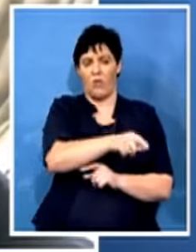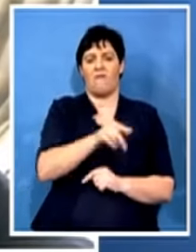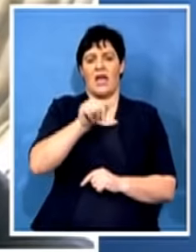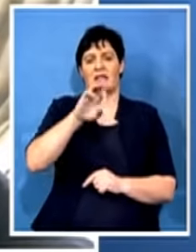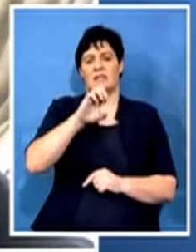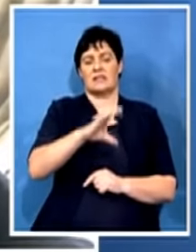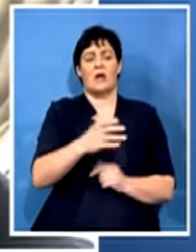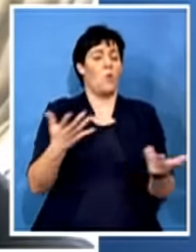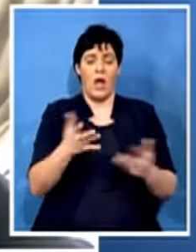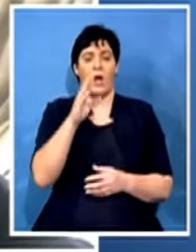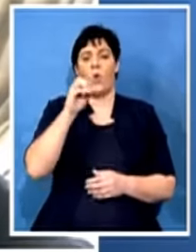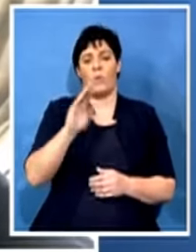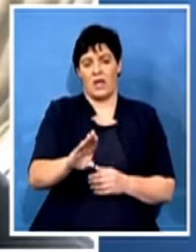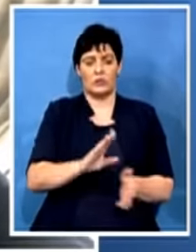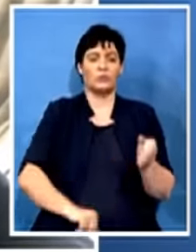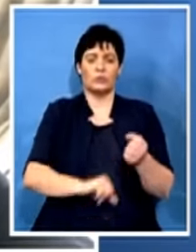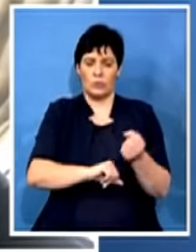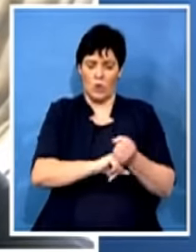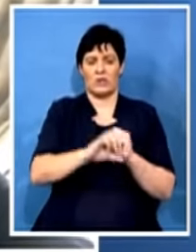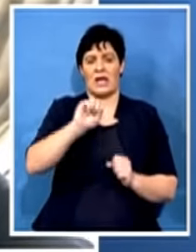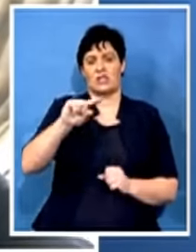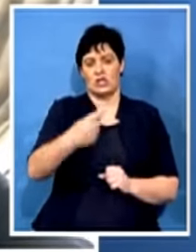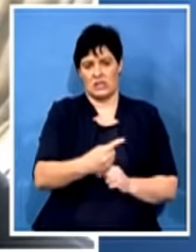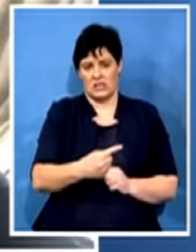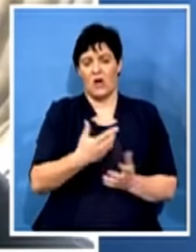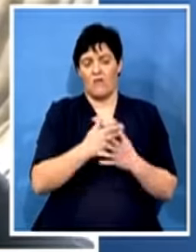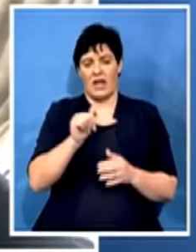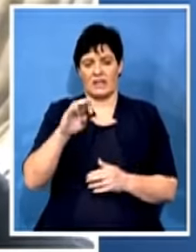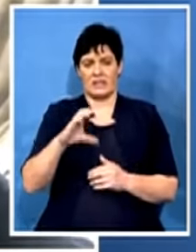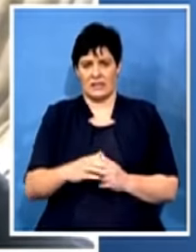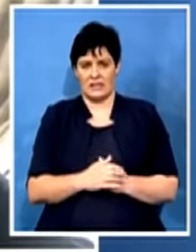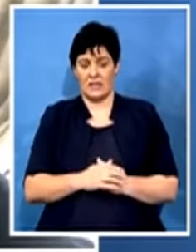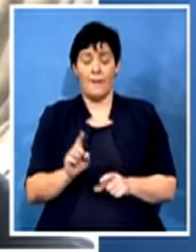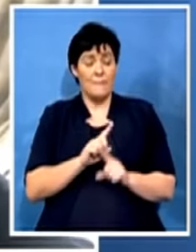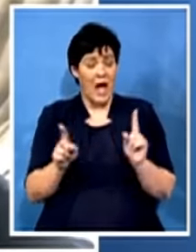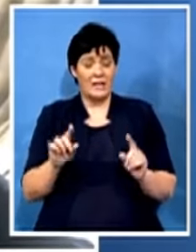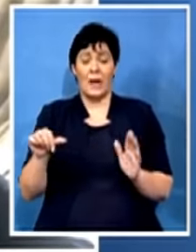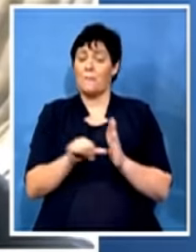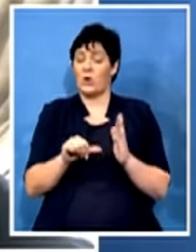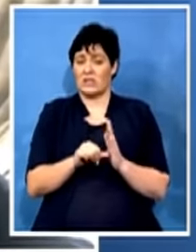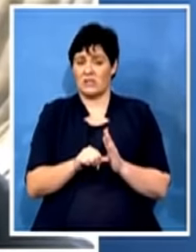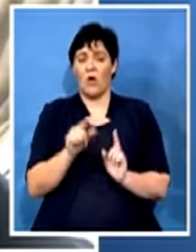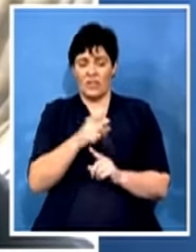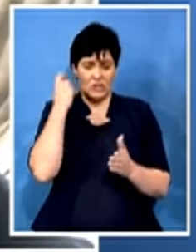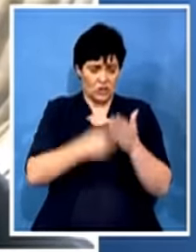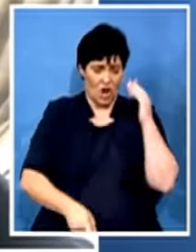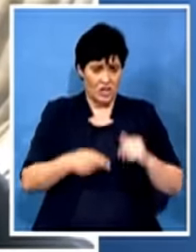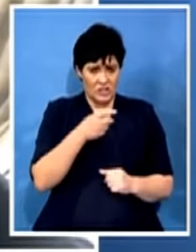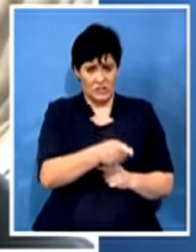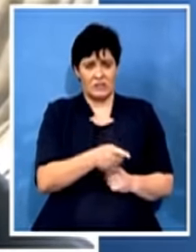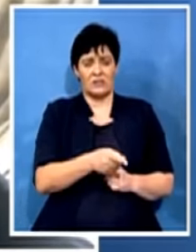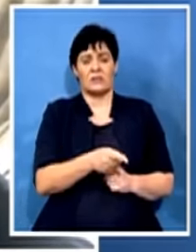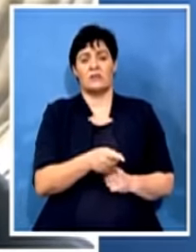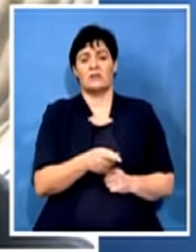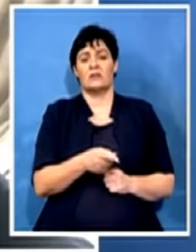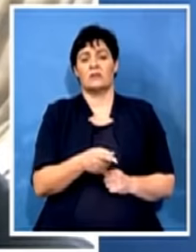the Secretary General of the ANC. But the essence of these charges against the Secretary General is that it has exacerbated